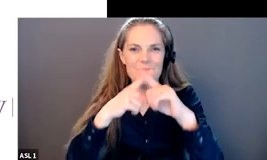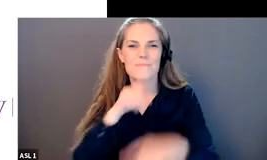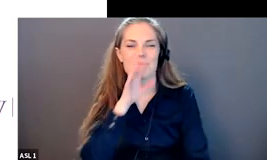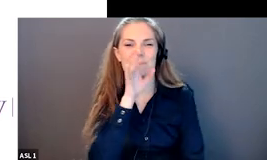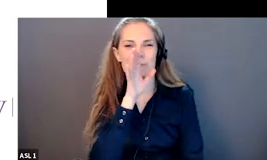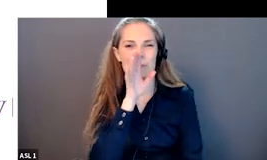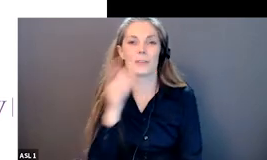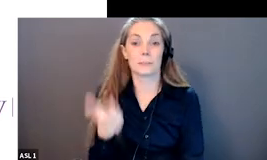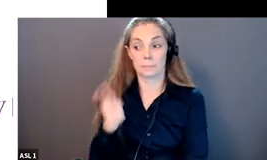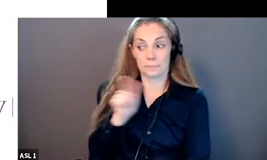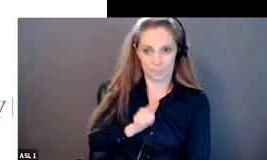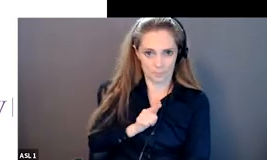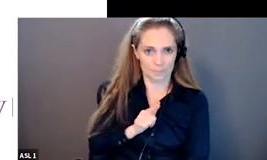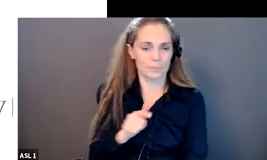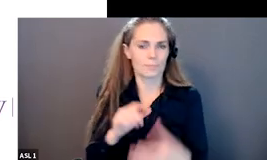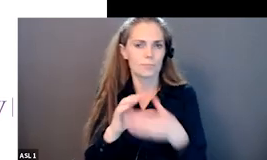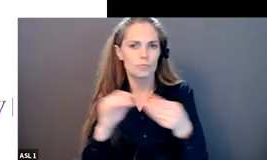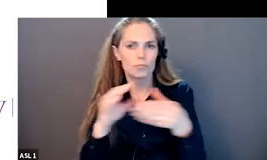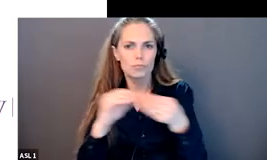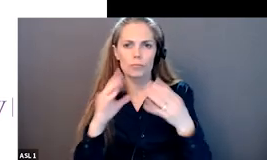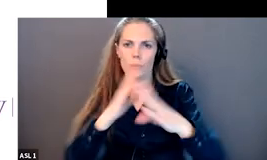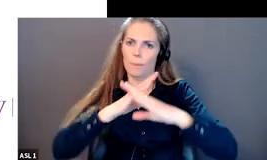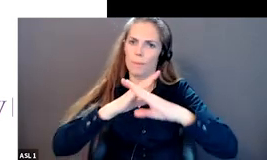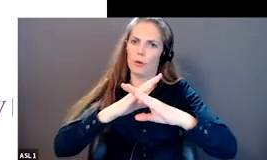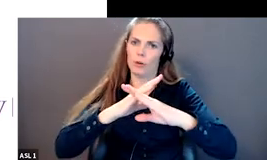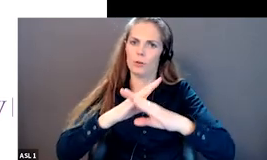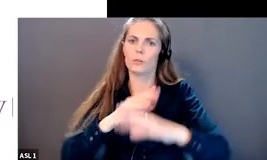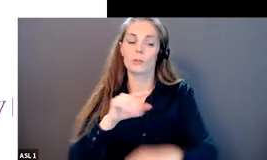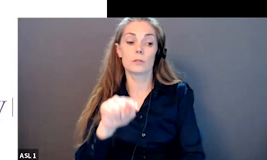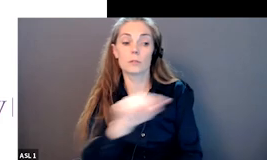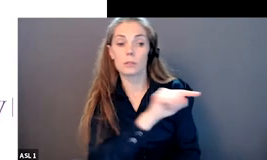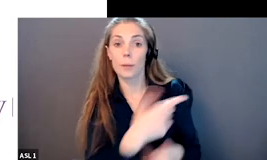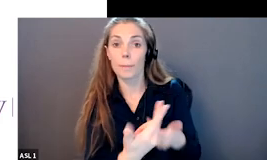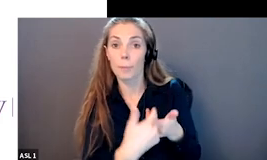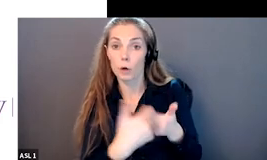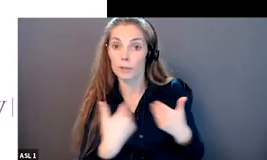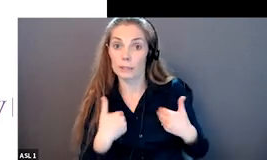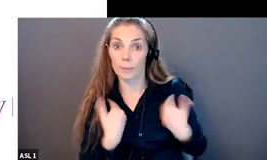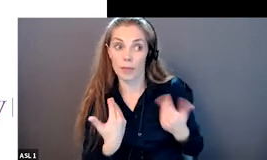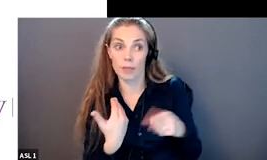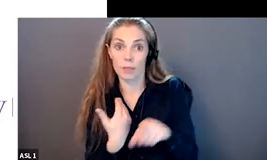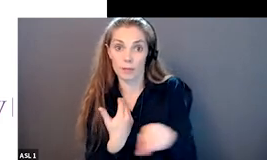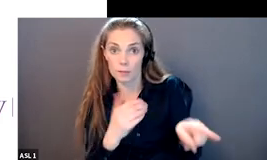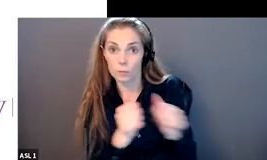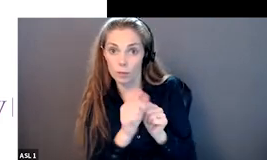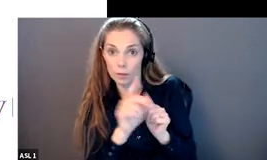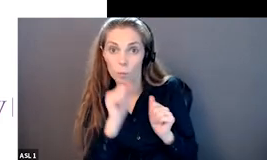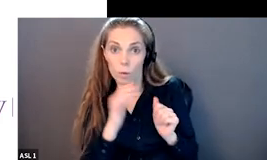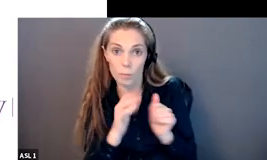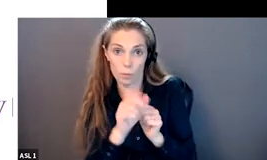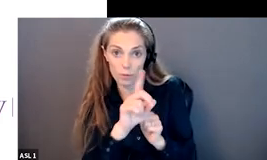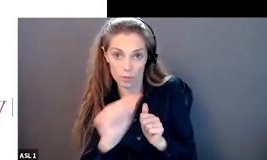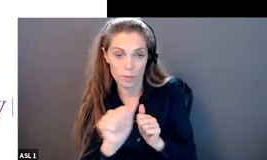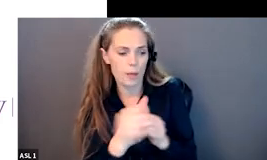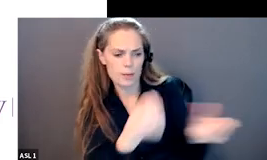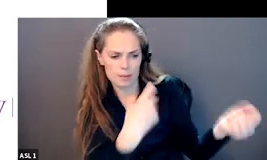um some of the barriers that our participants um told us uh to thriving in their lives so